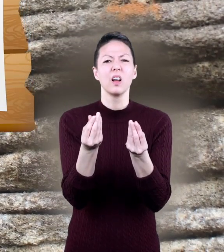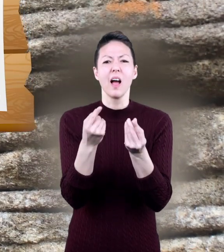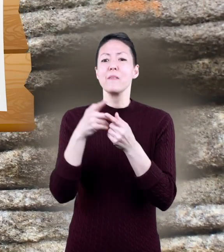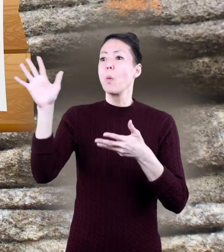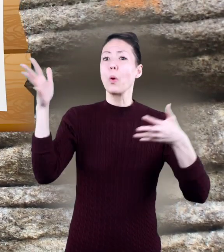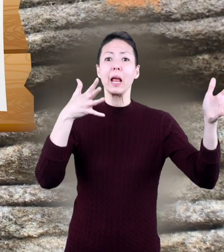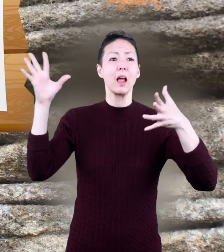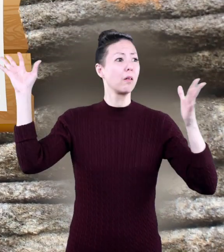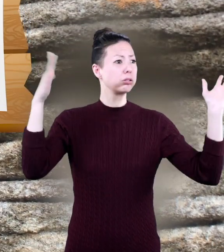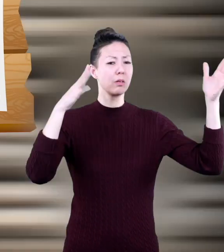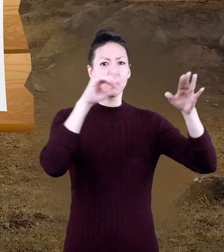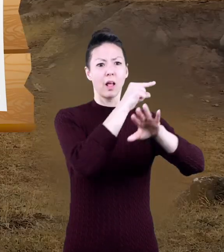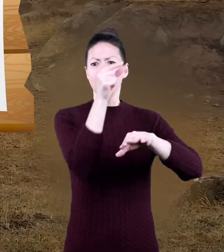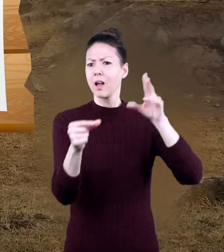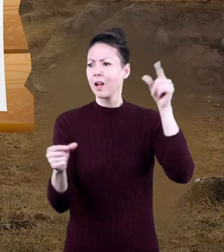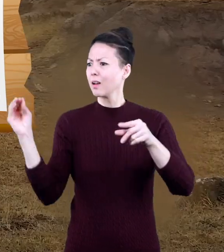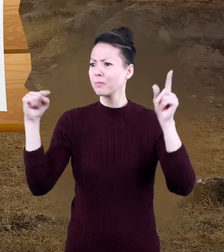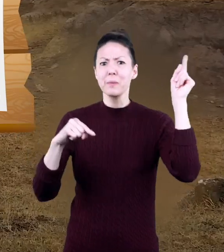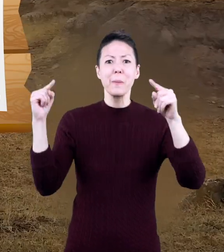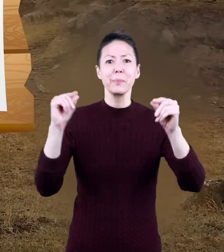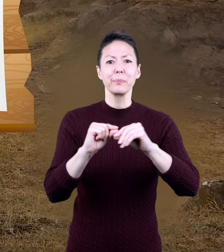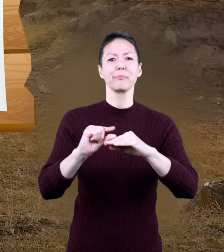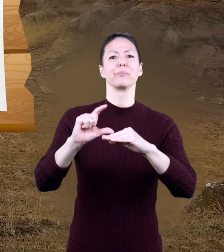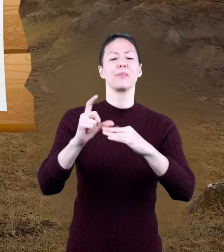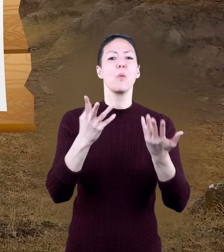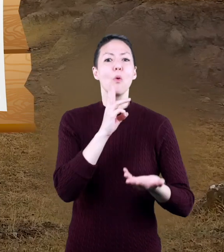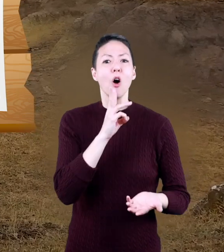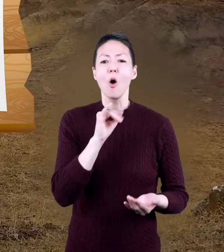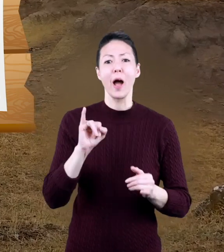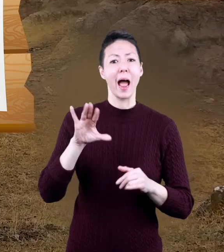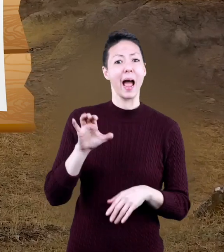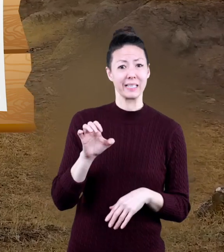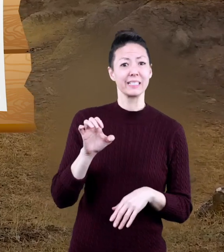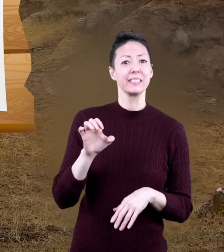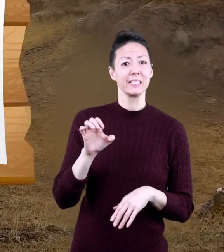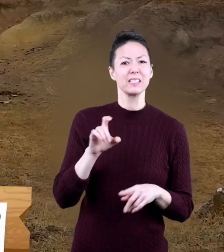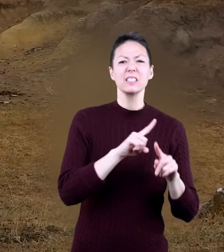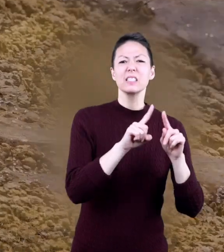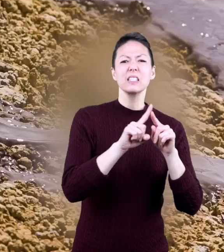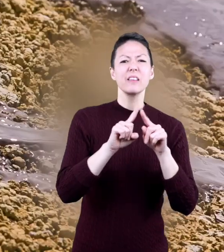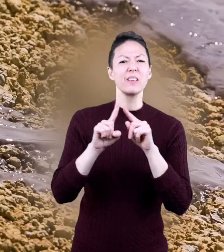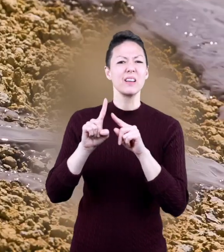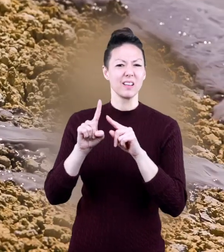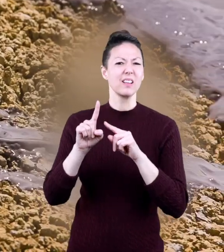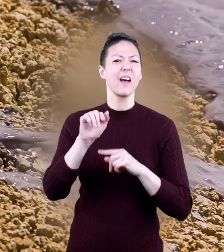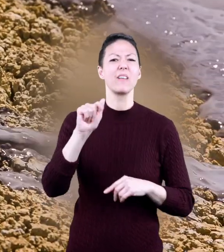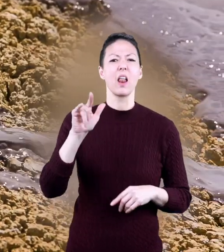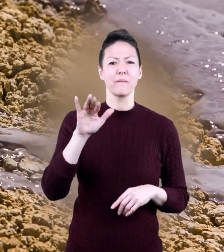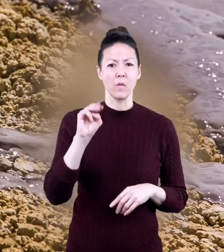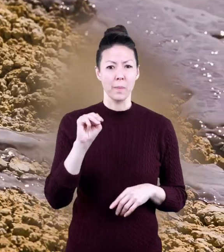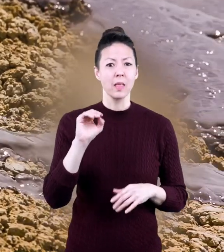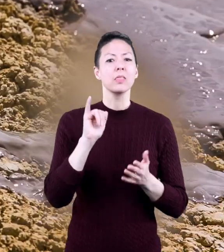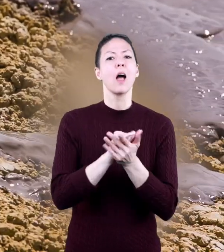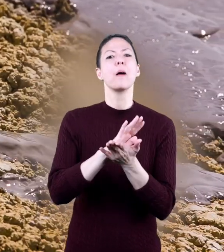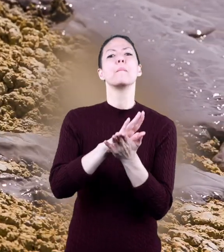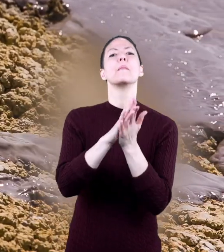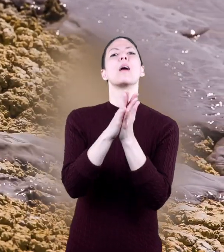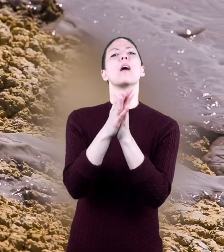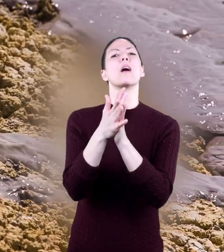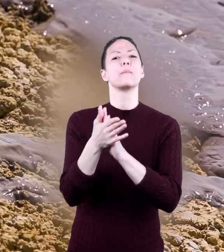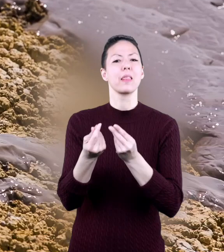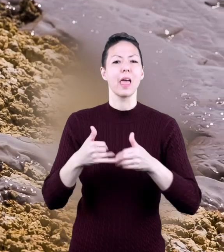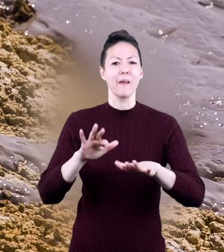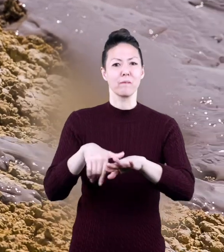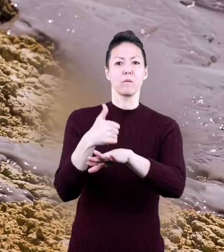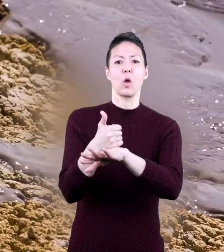settle on the Earth's surface by wind, water, or ice. Kind of like the alluvium that makes the